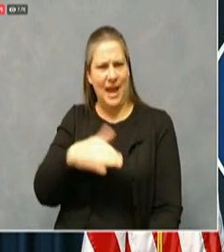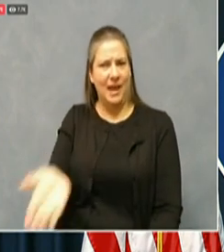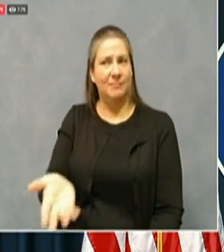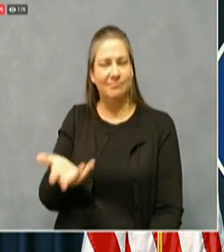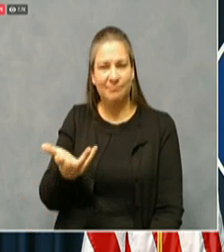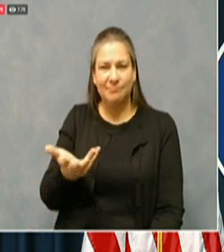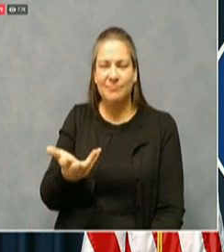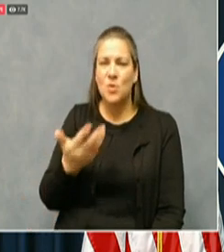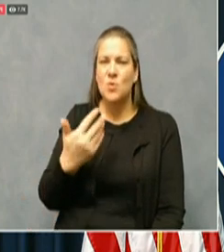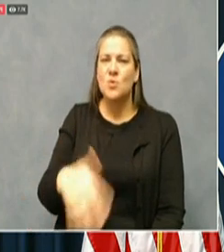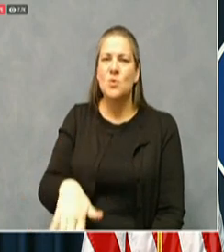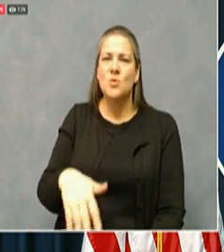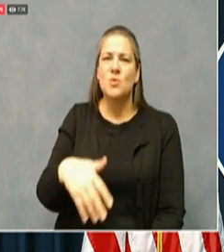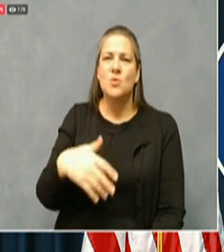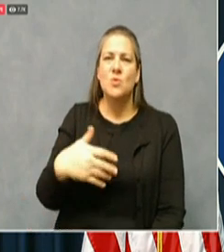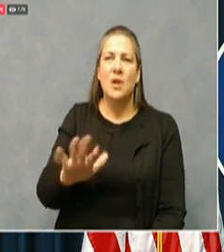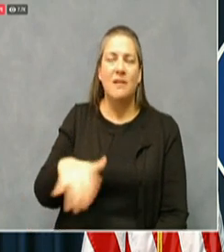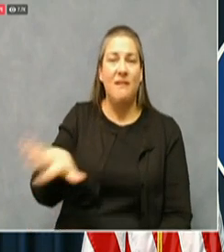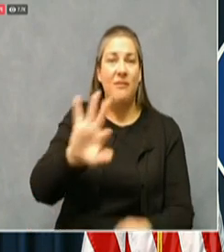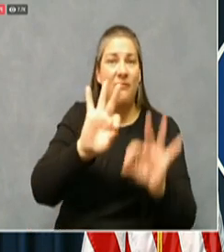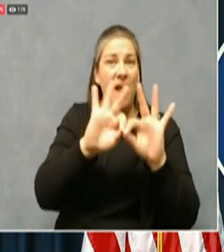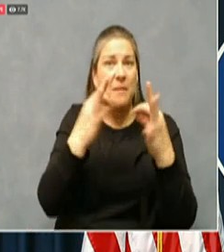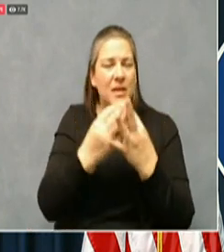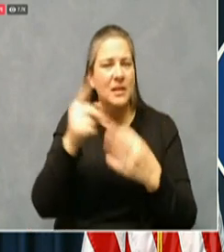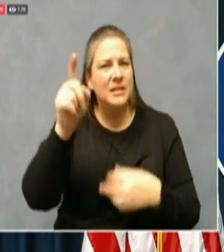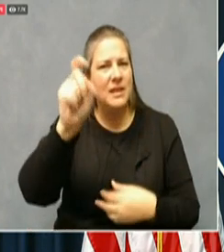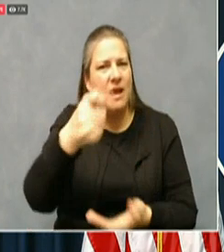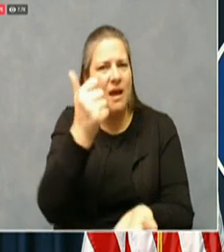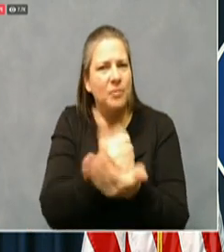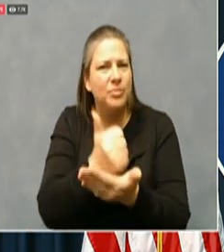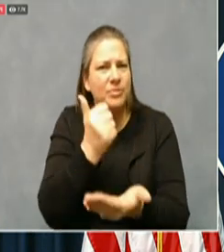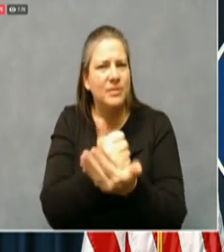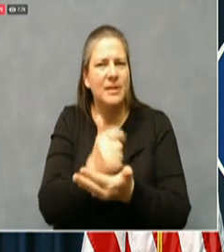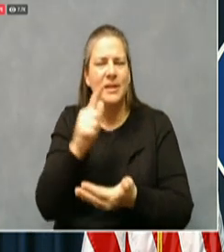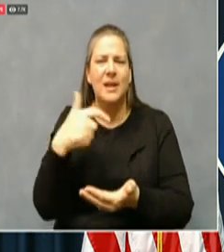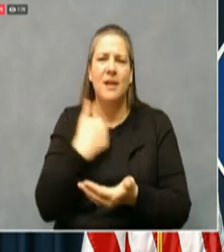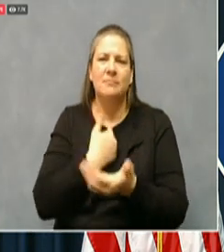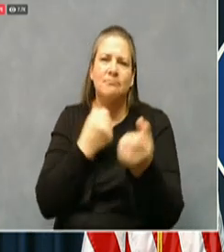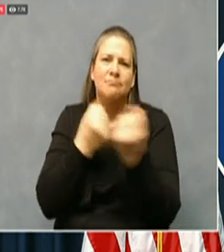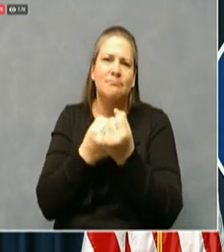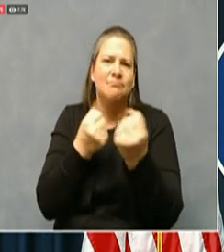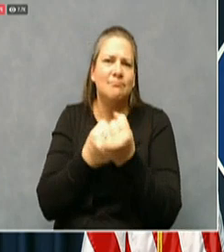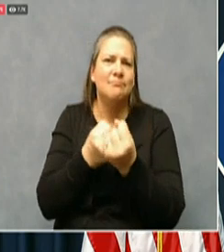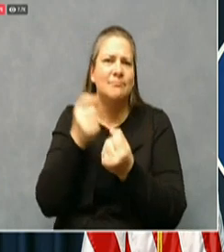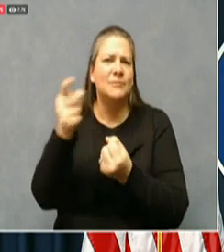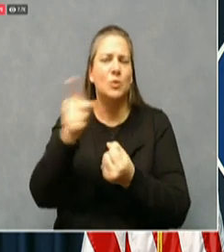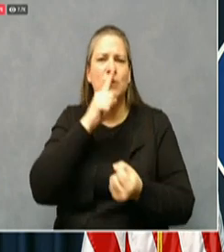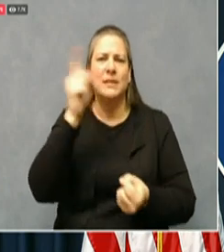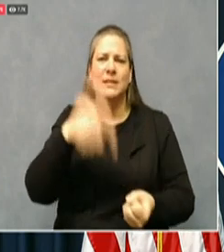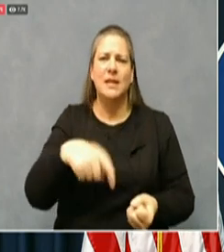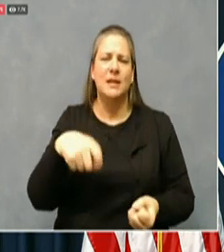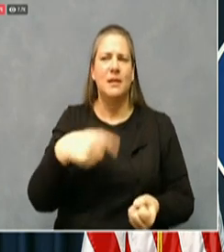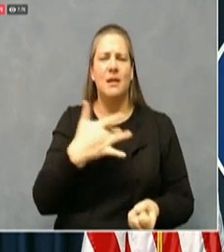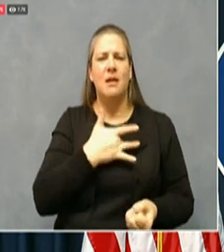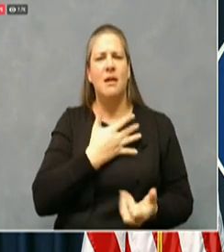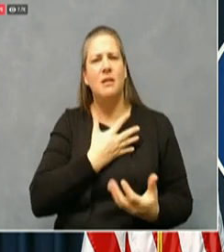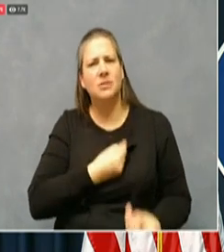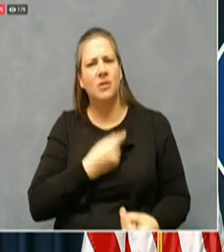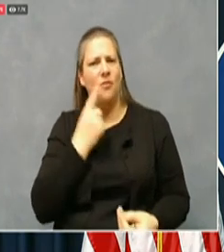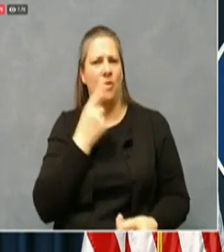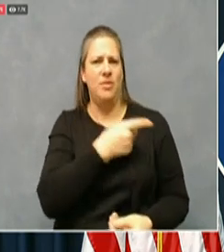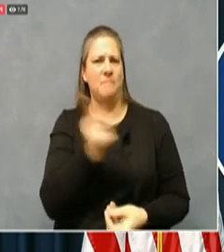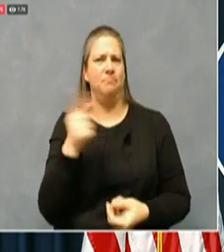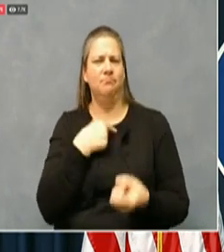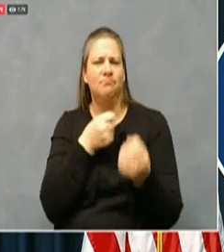need our compassion that need those green lights. They can see when they're driving around that need those those bells at